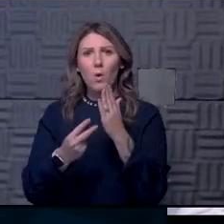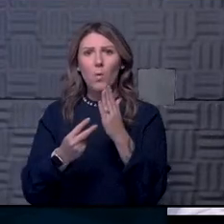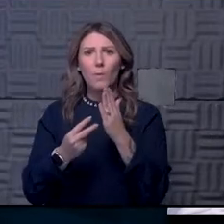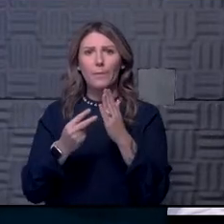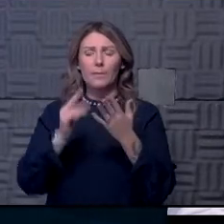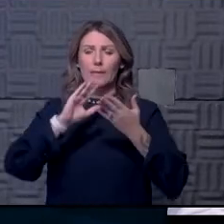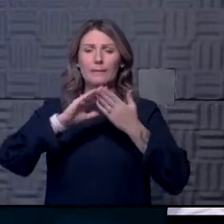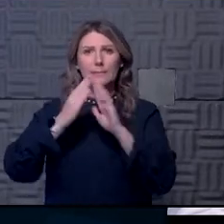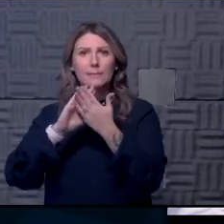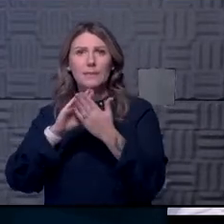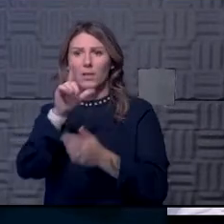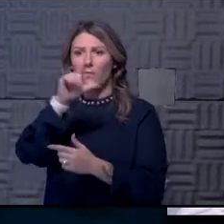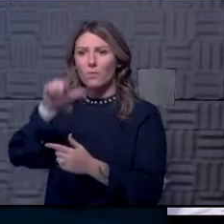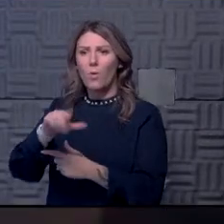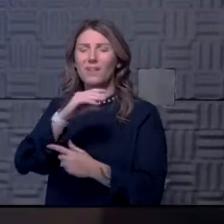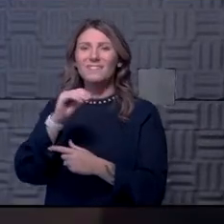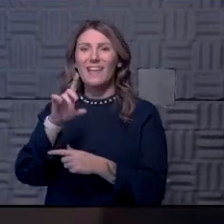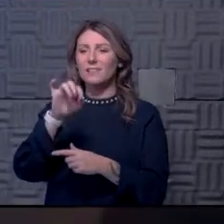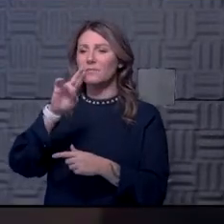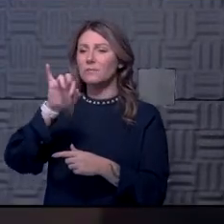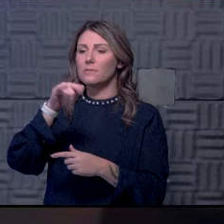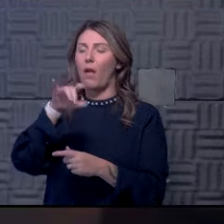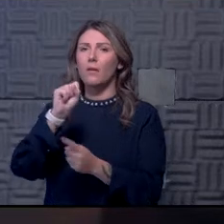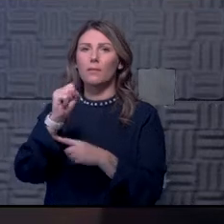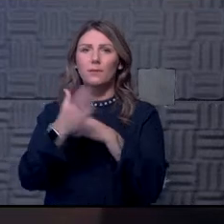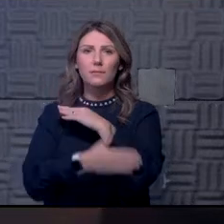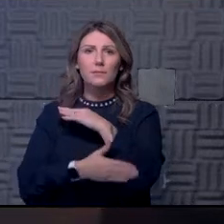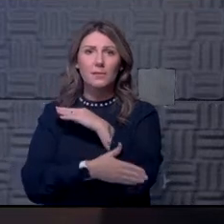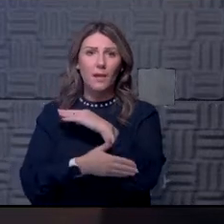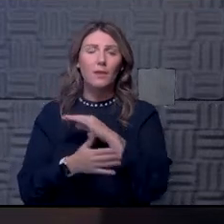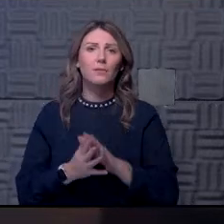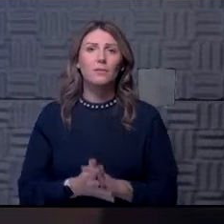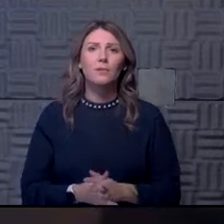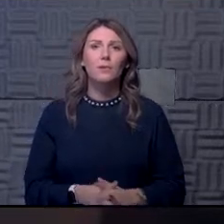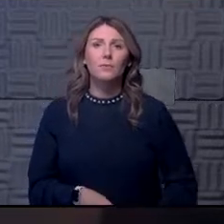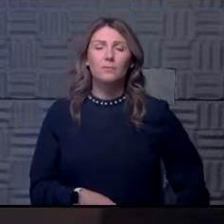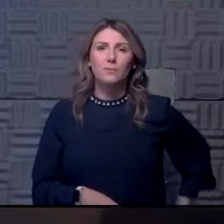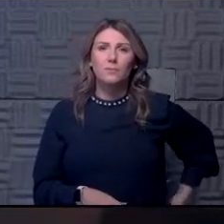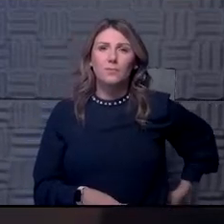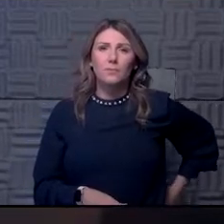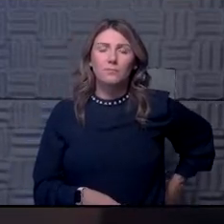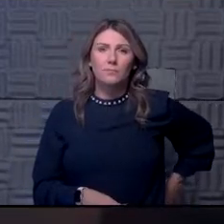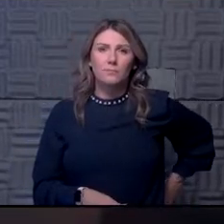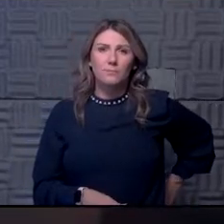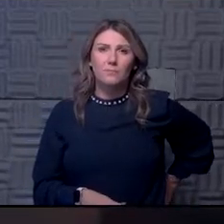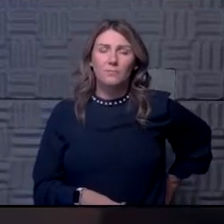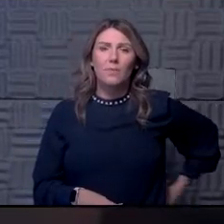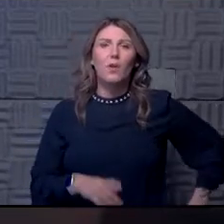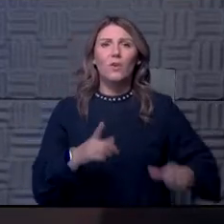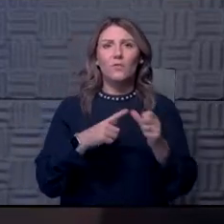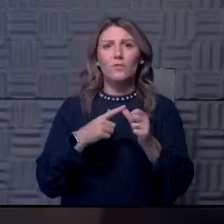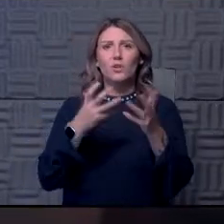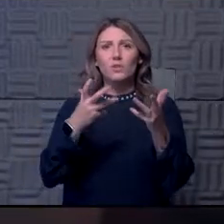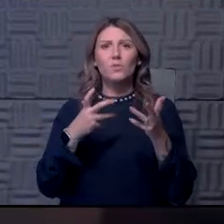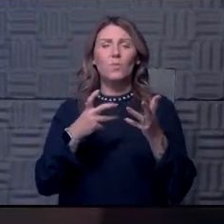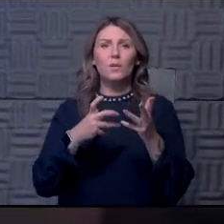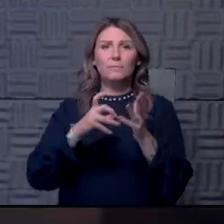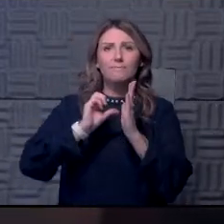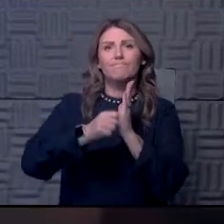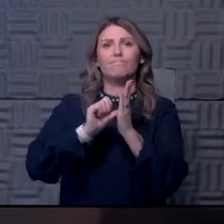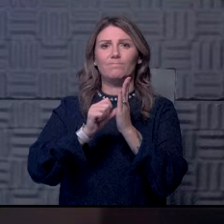city of Lawrence and the county of Douglas County? First of all, want to reiterate what Dr. Broad said. The